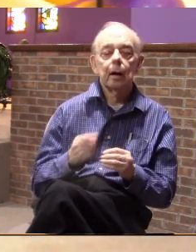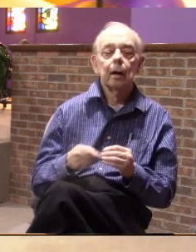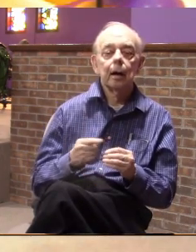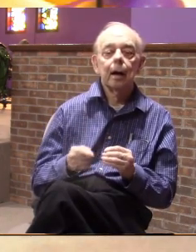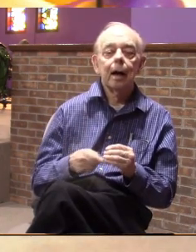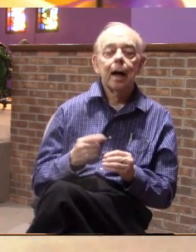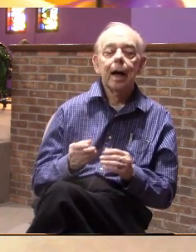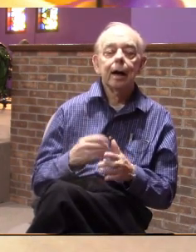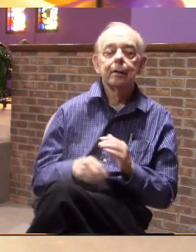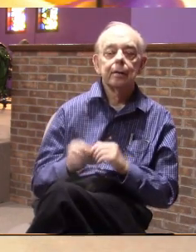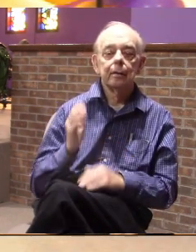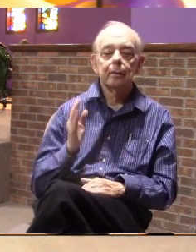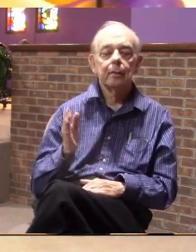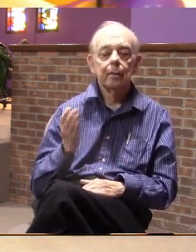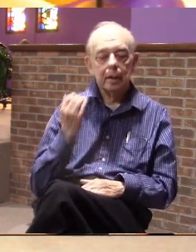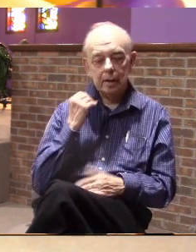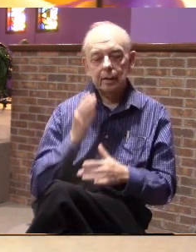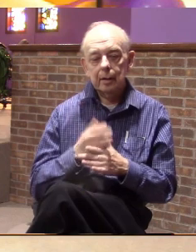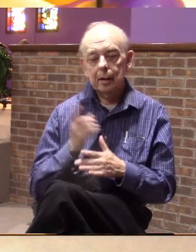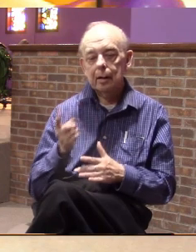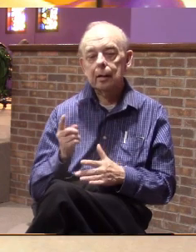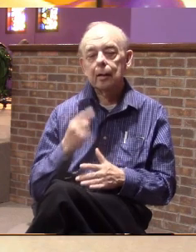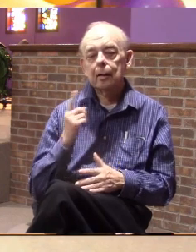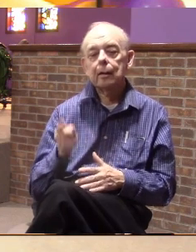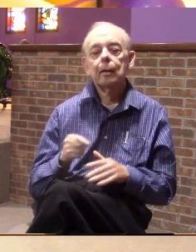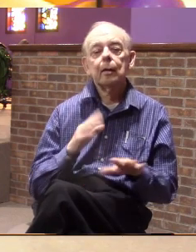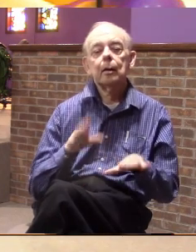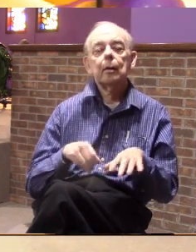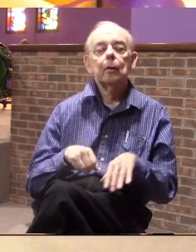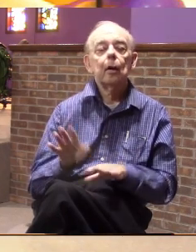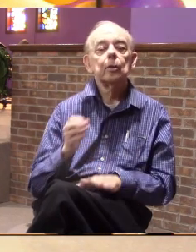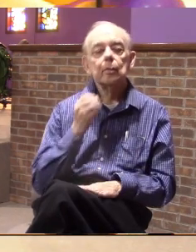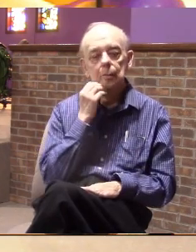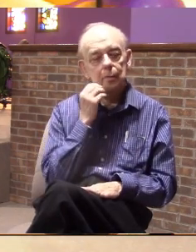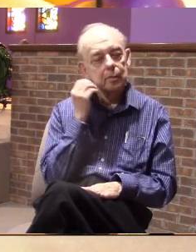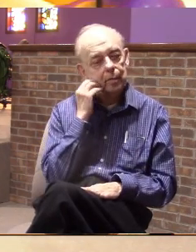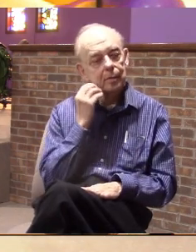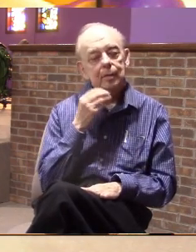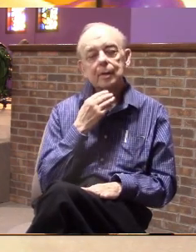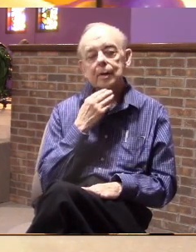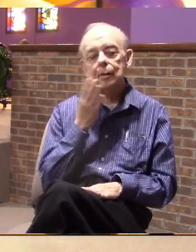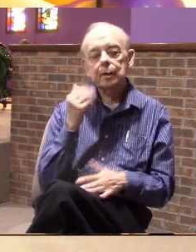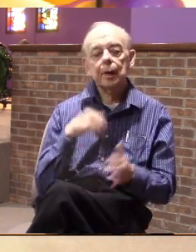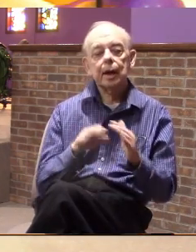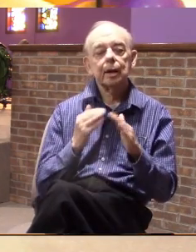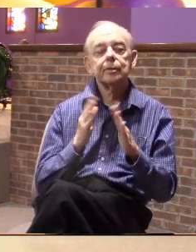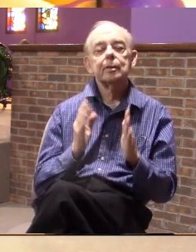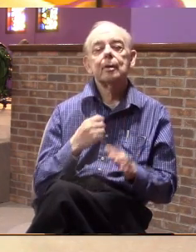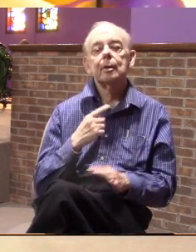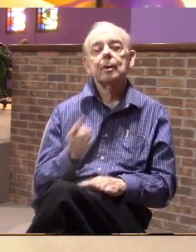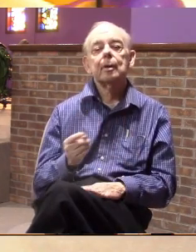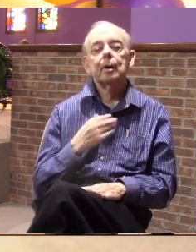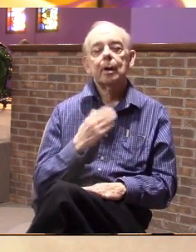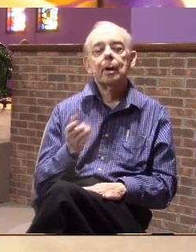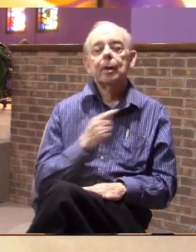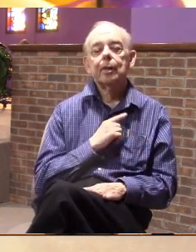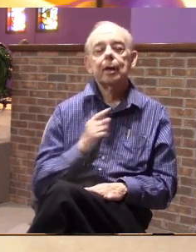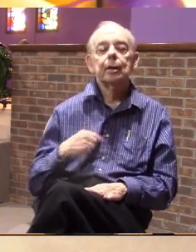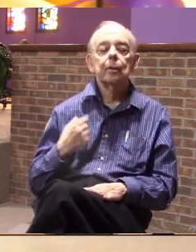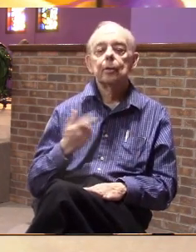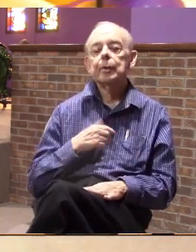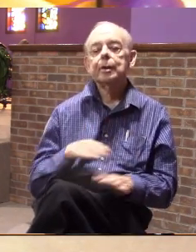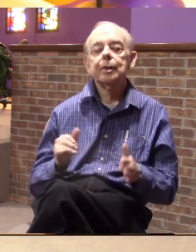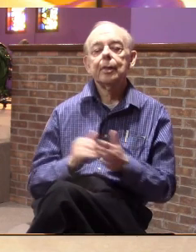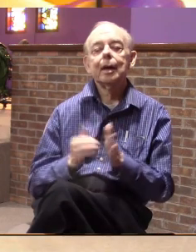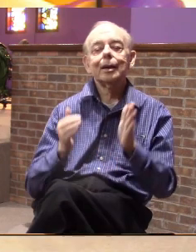sermon if I irritate you I'm just going to walk home and say walk in my house and say thank you Lord we did it again